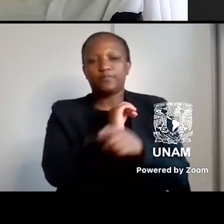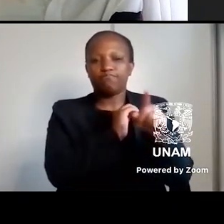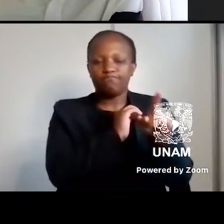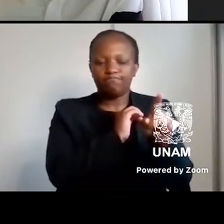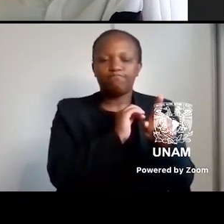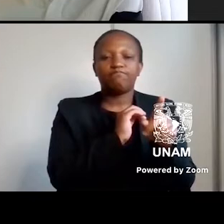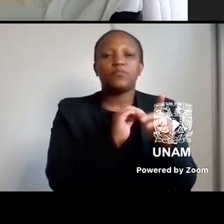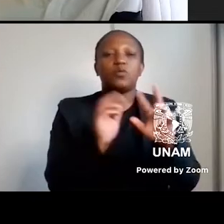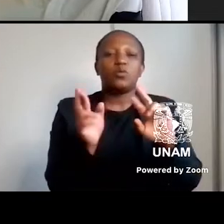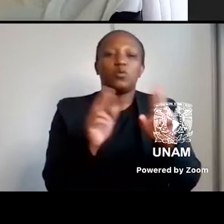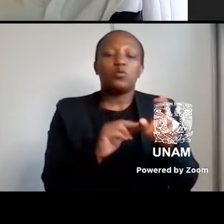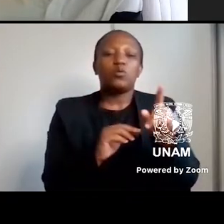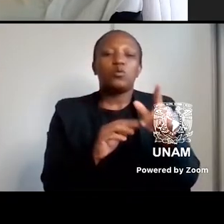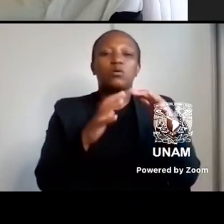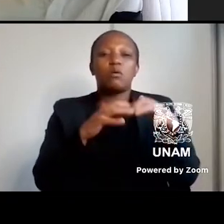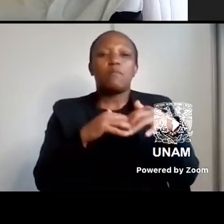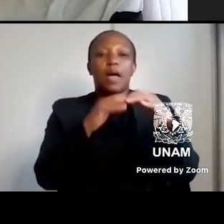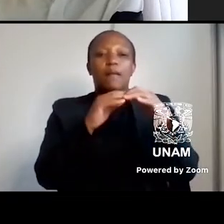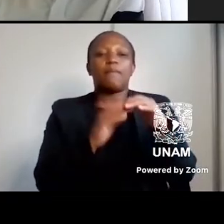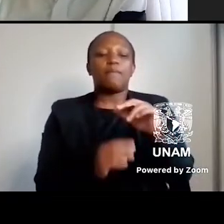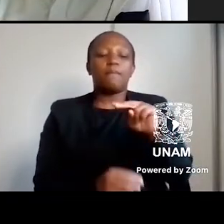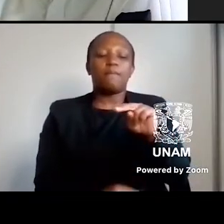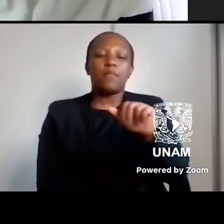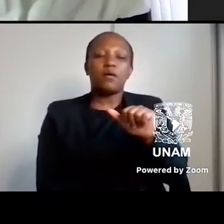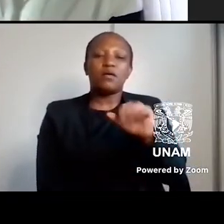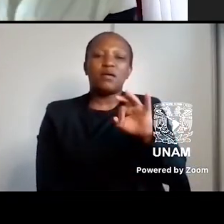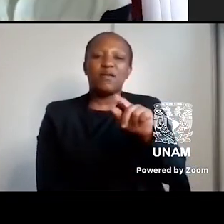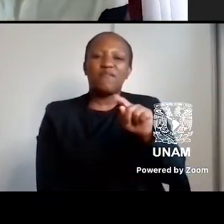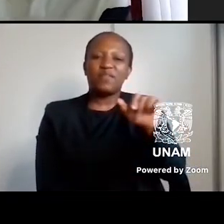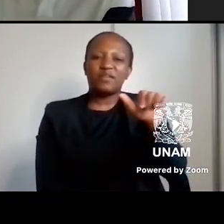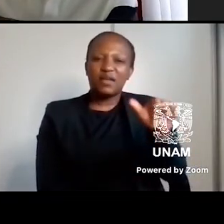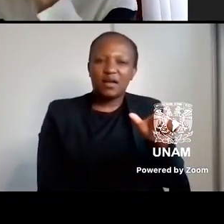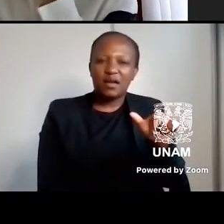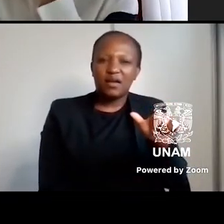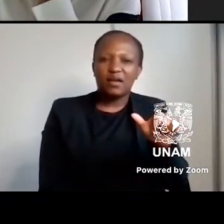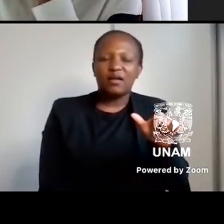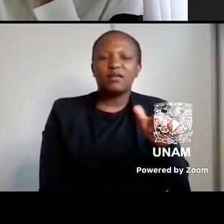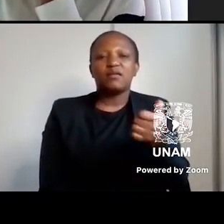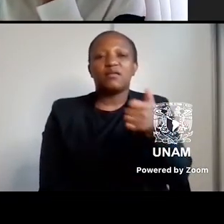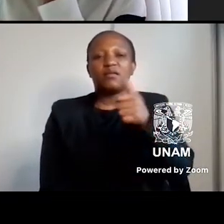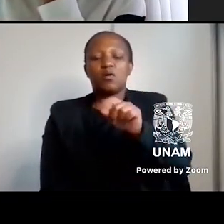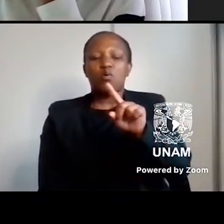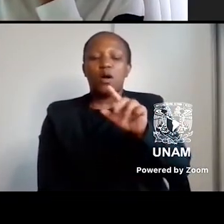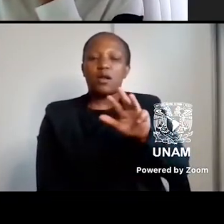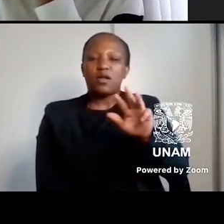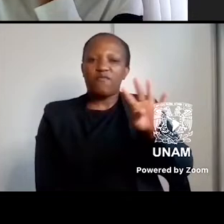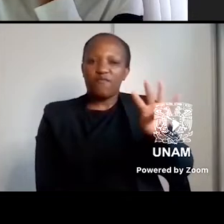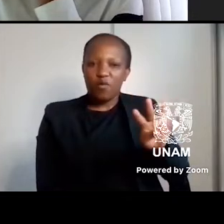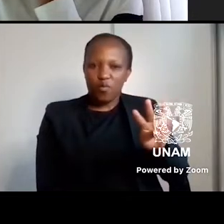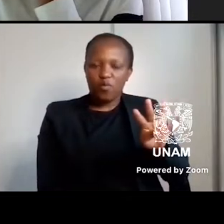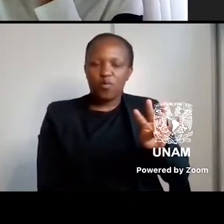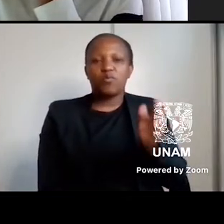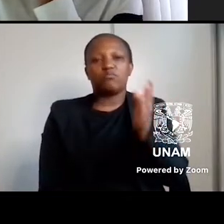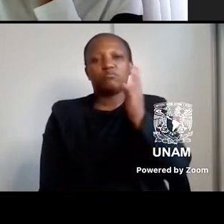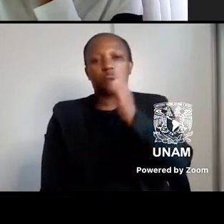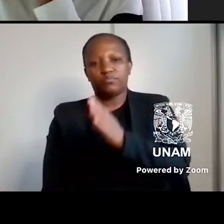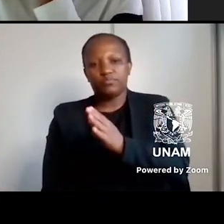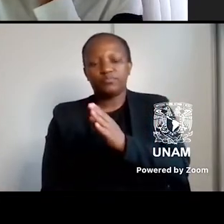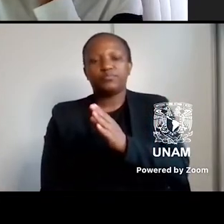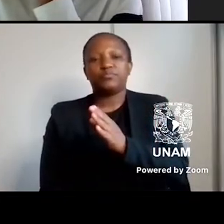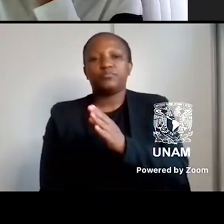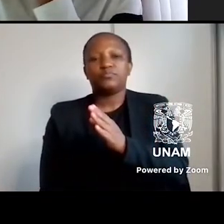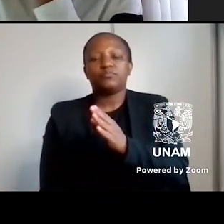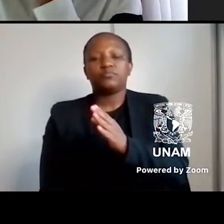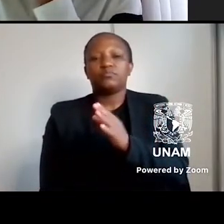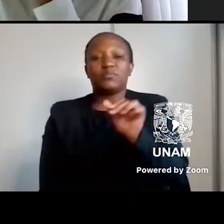the formation of NAFTA, the Zapatista uprising in 1994, and the guerra contra narco